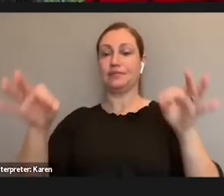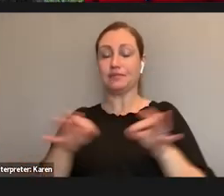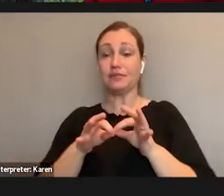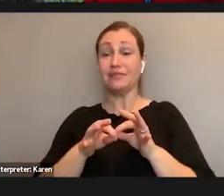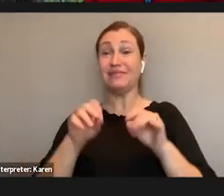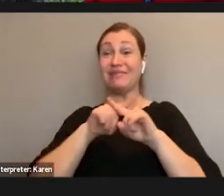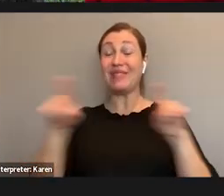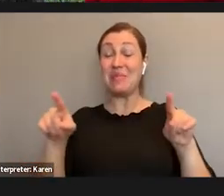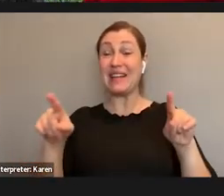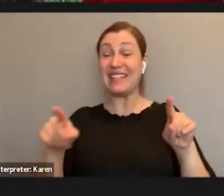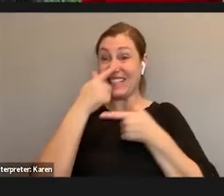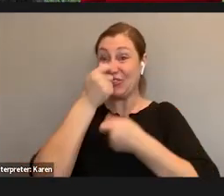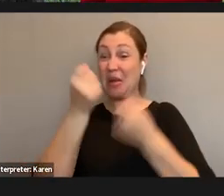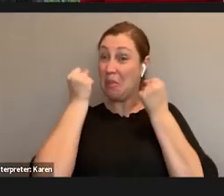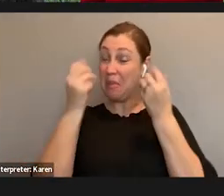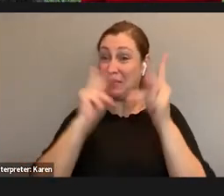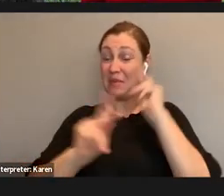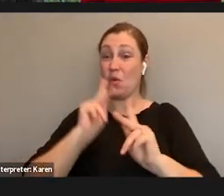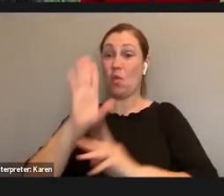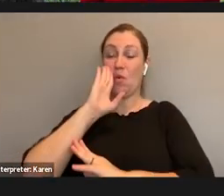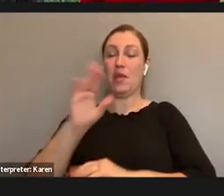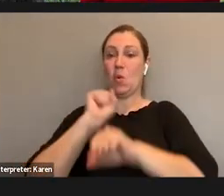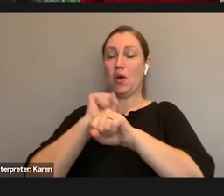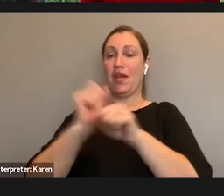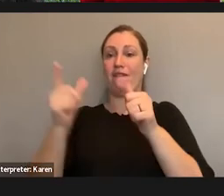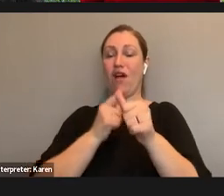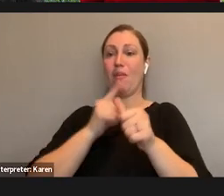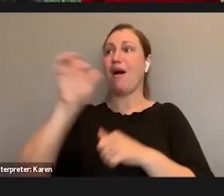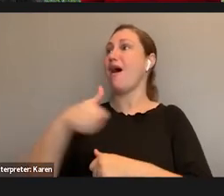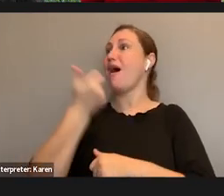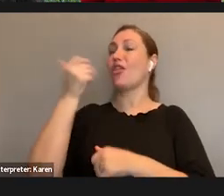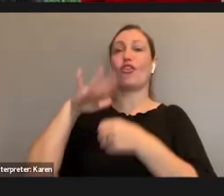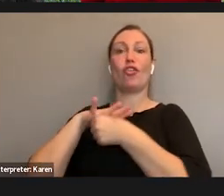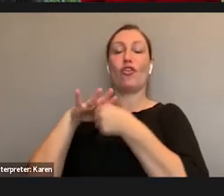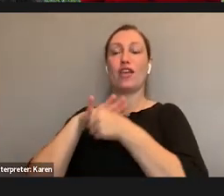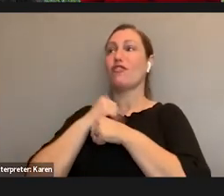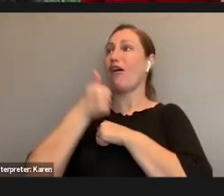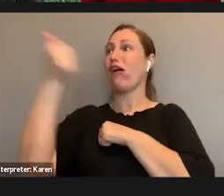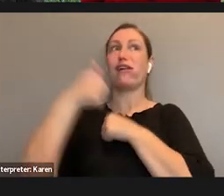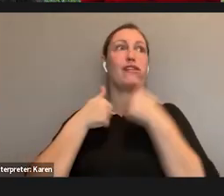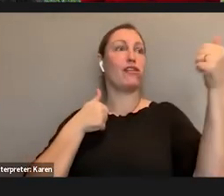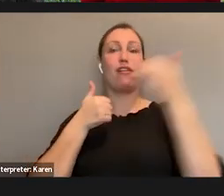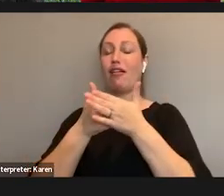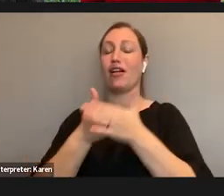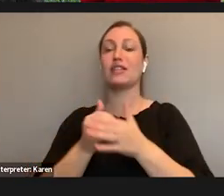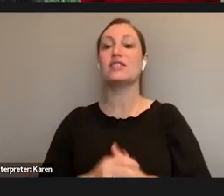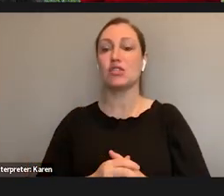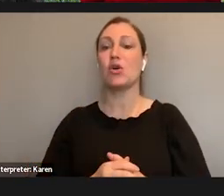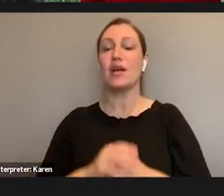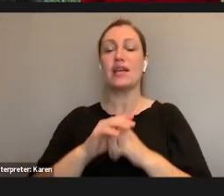from very far away. So we're using a model based on how NASA runs its operations, and